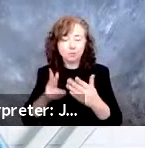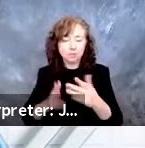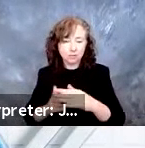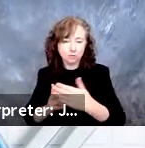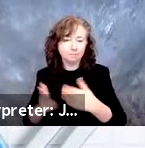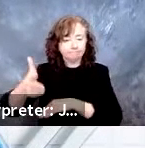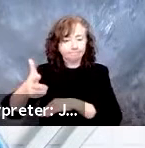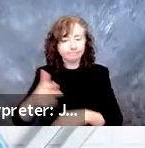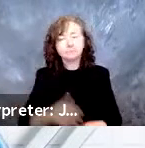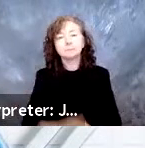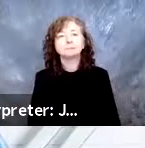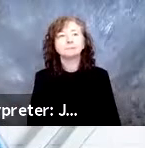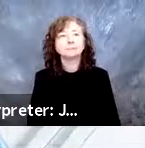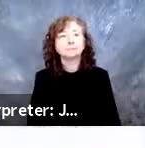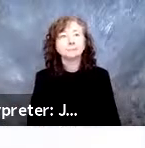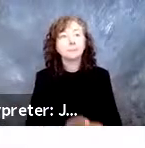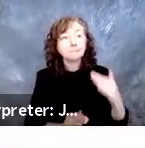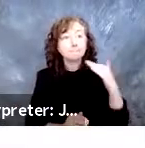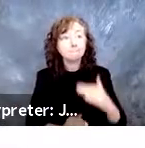Next, please.